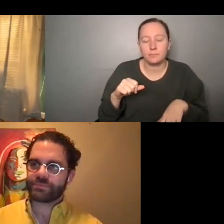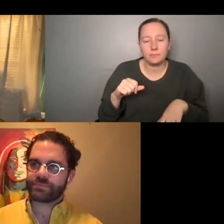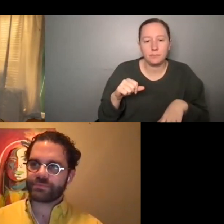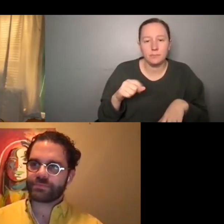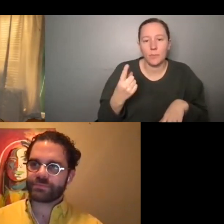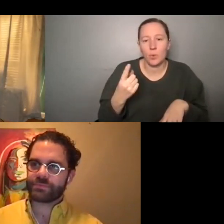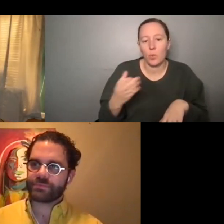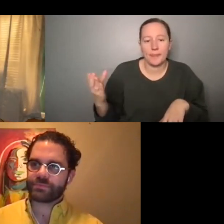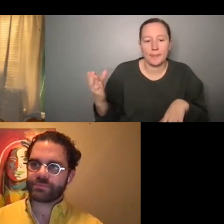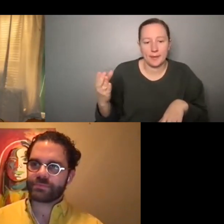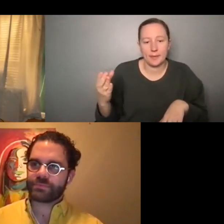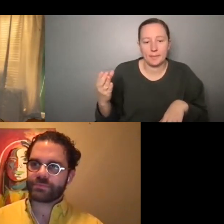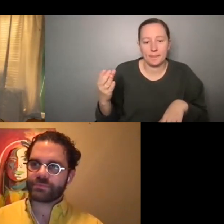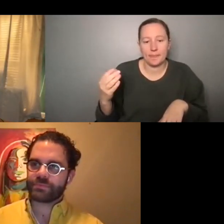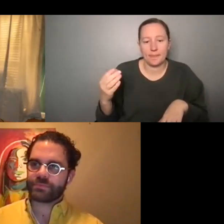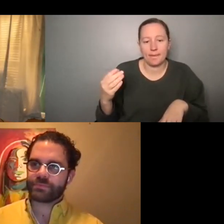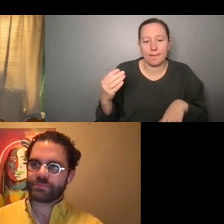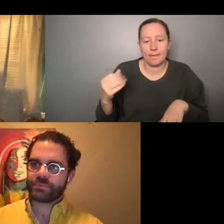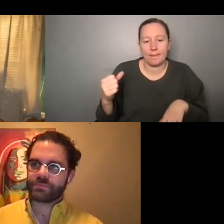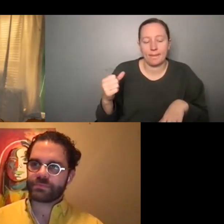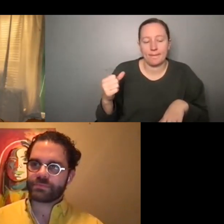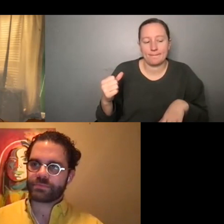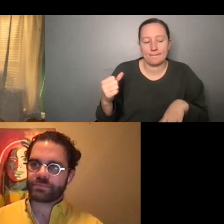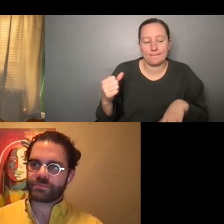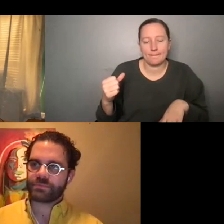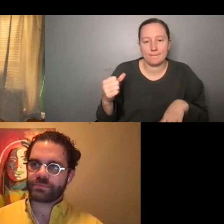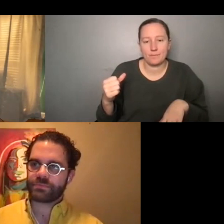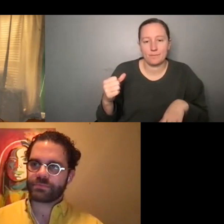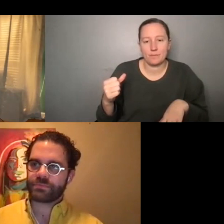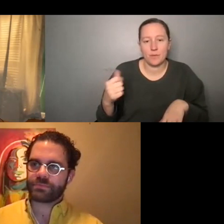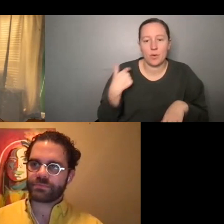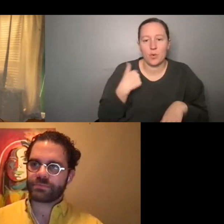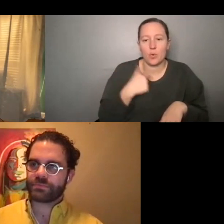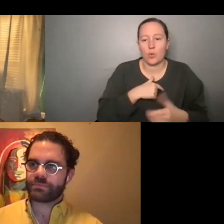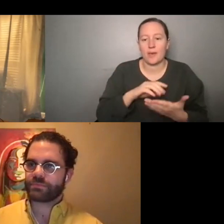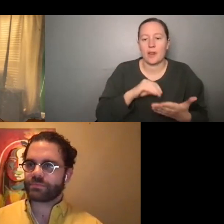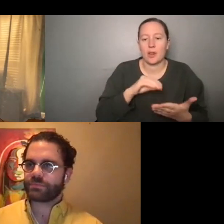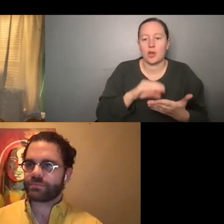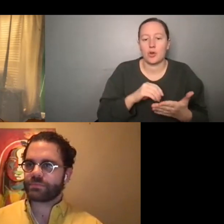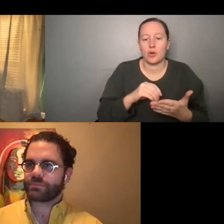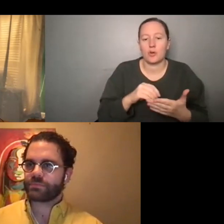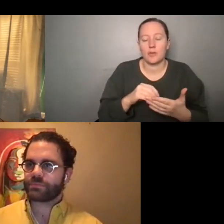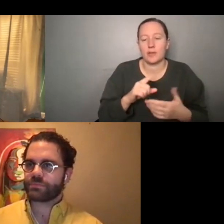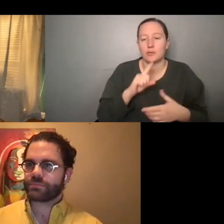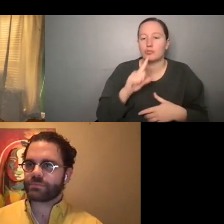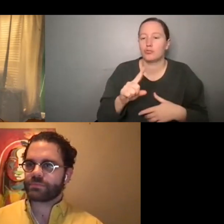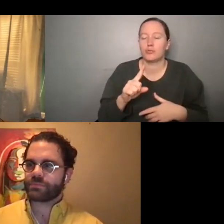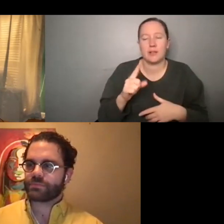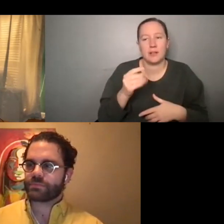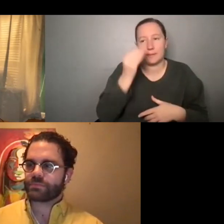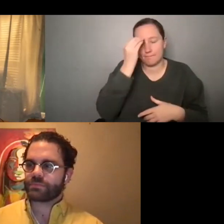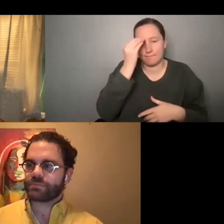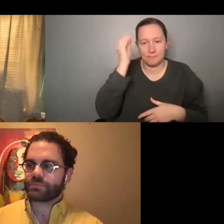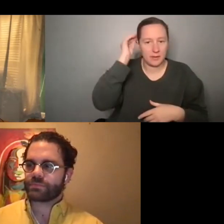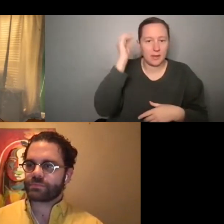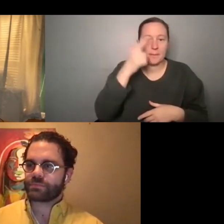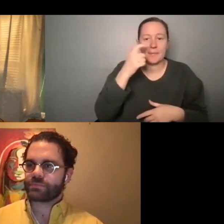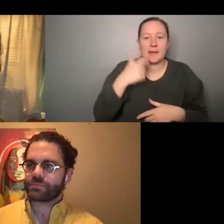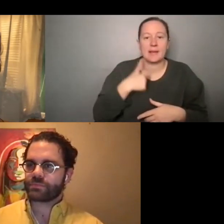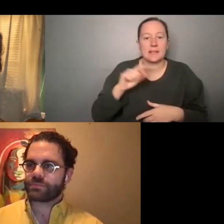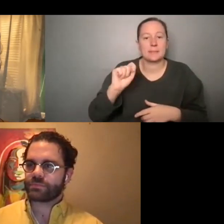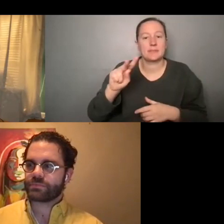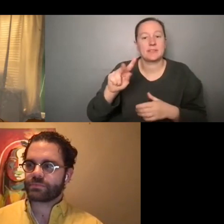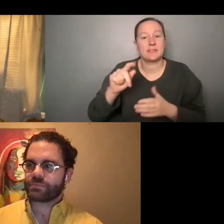one thing that we learned that's stuck with me is because I'm a television writer.